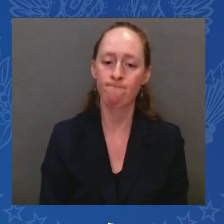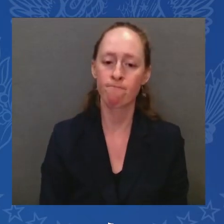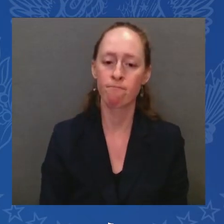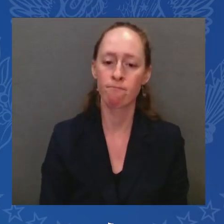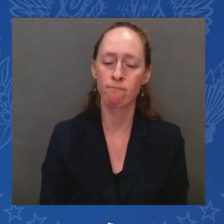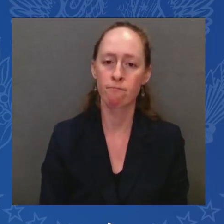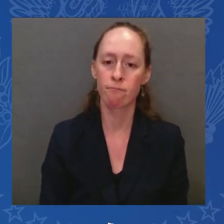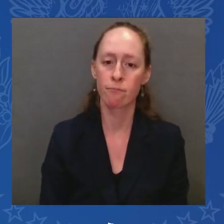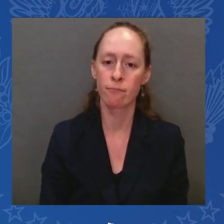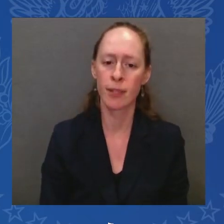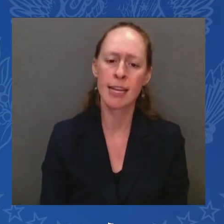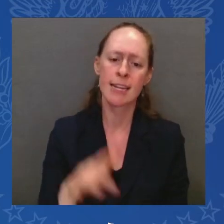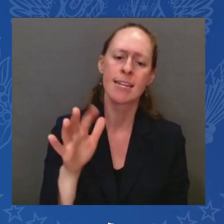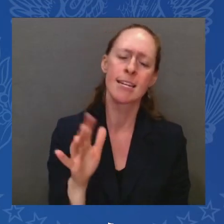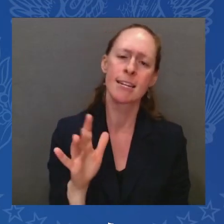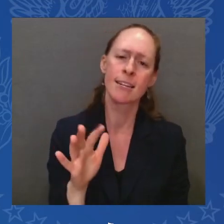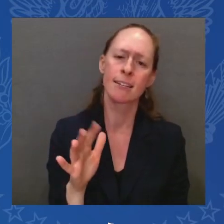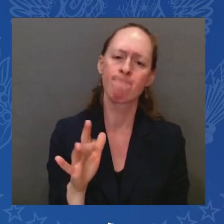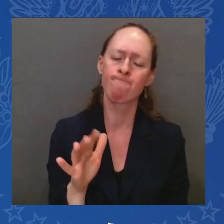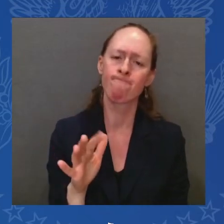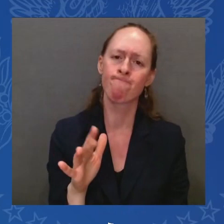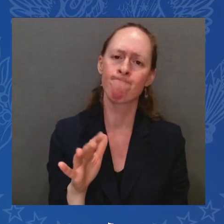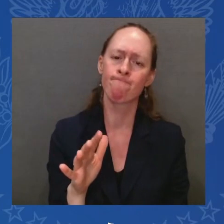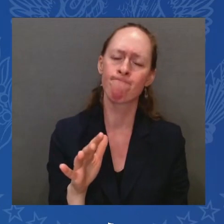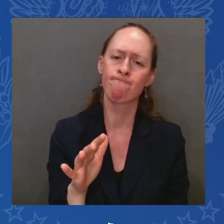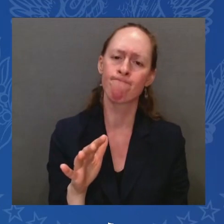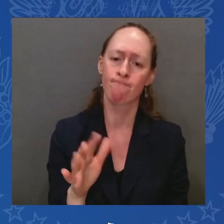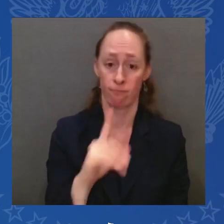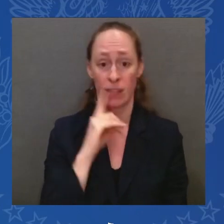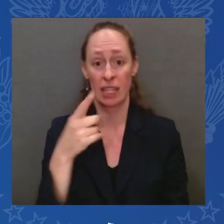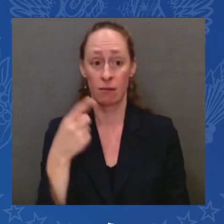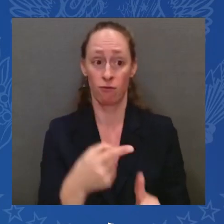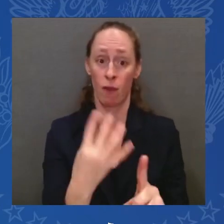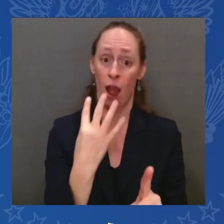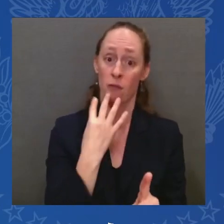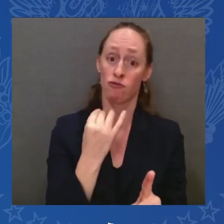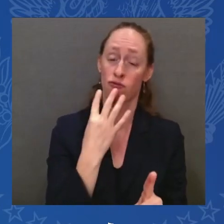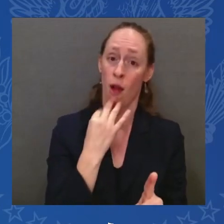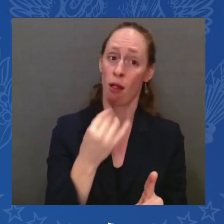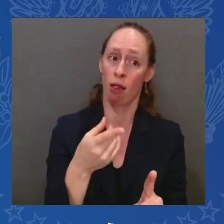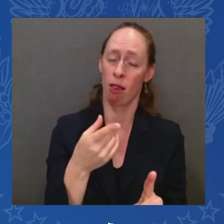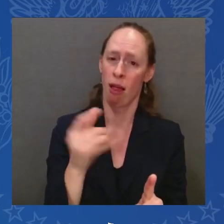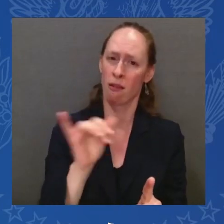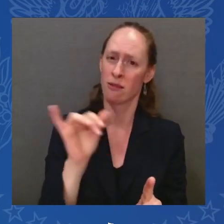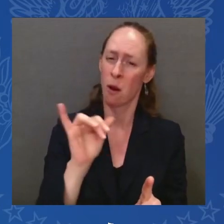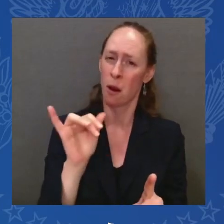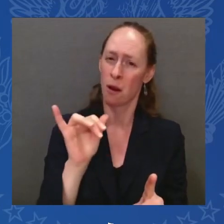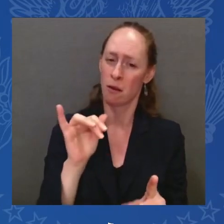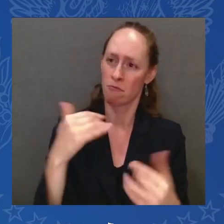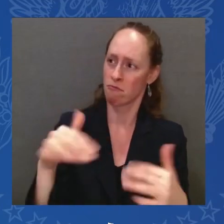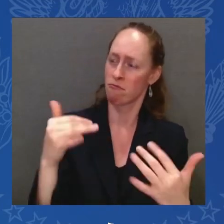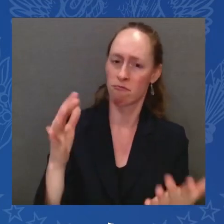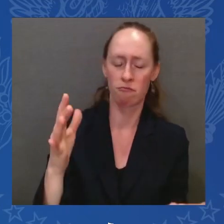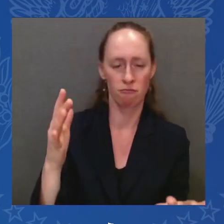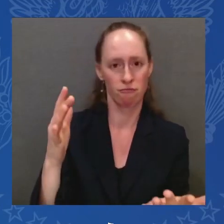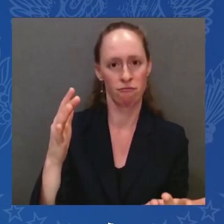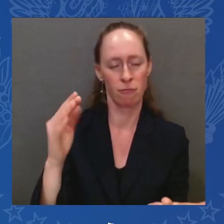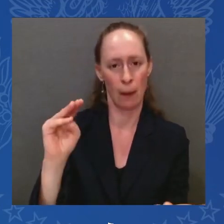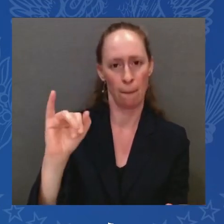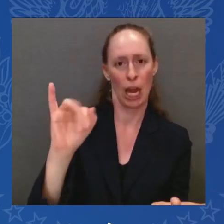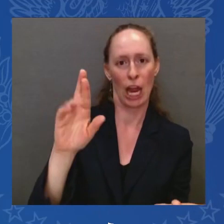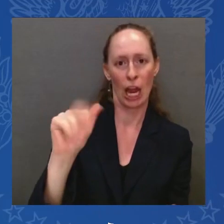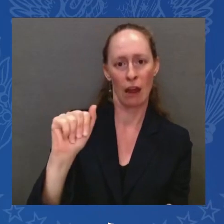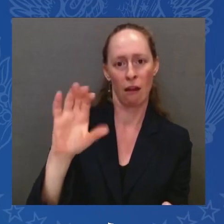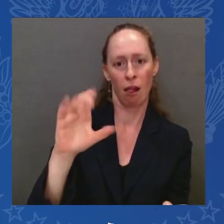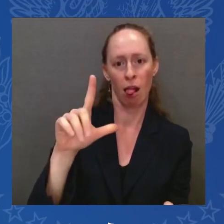is Israel. It's Israel itself. The hope it inspires. The light it represents to the world.